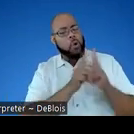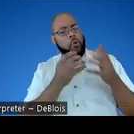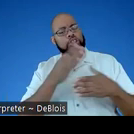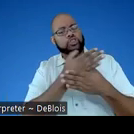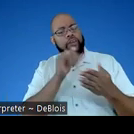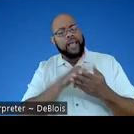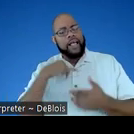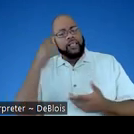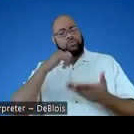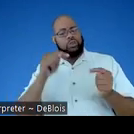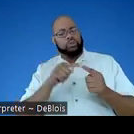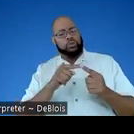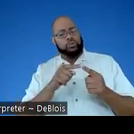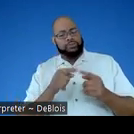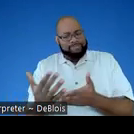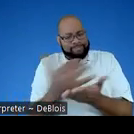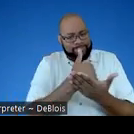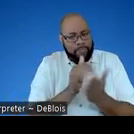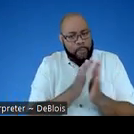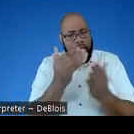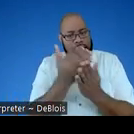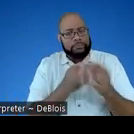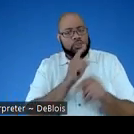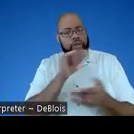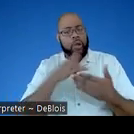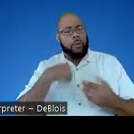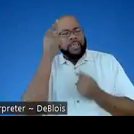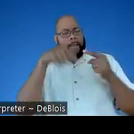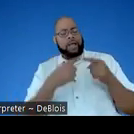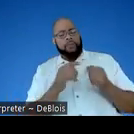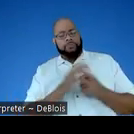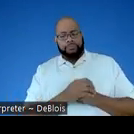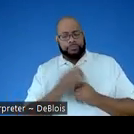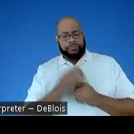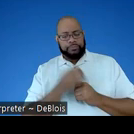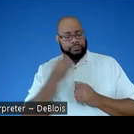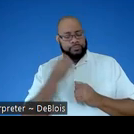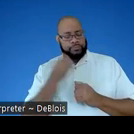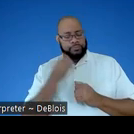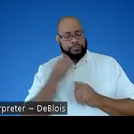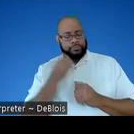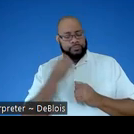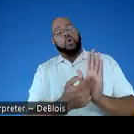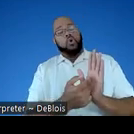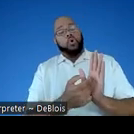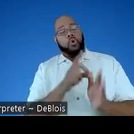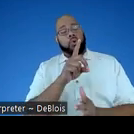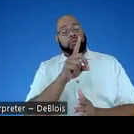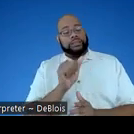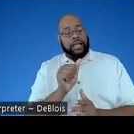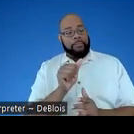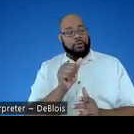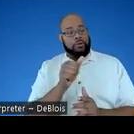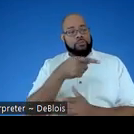to share that I think we've tried to curate STEM book lists to make sure that we are thinking about books that showcase a disabled protagonist